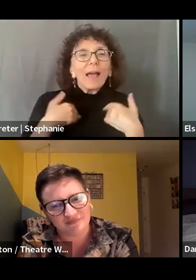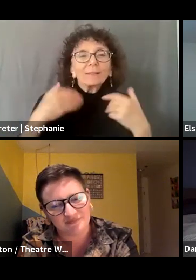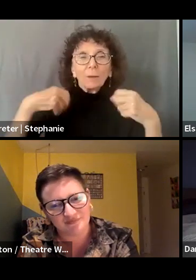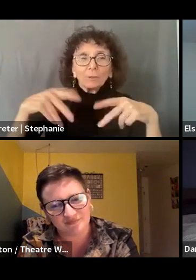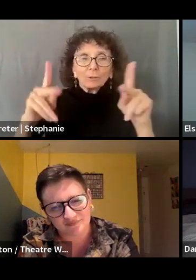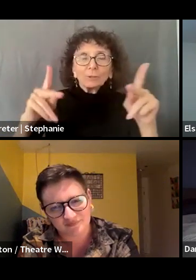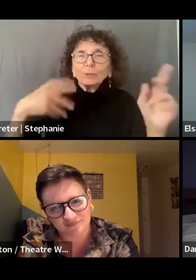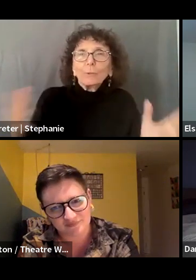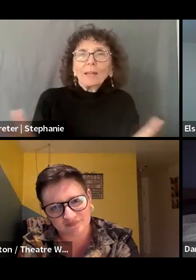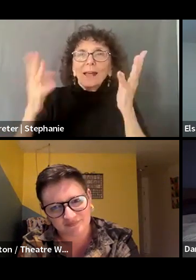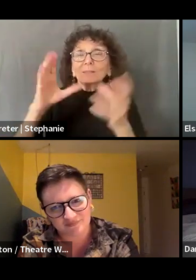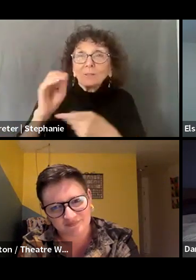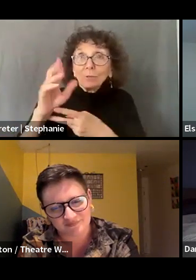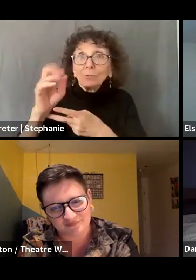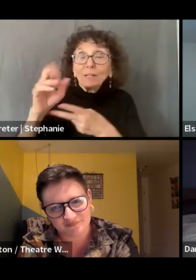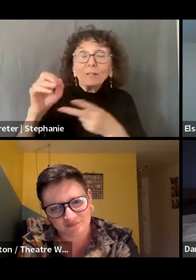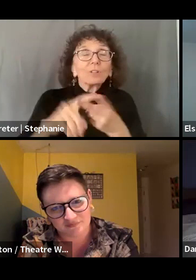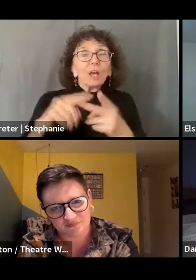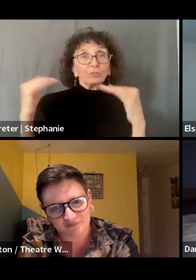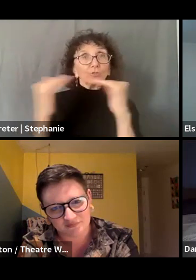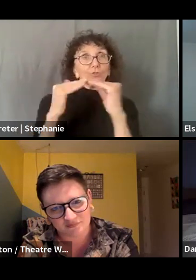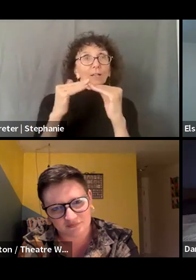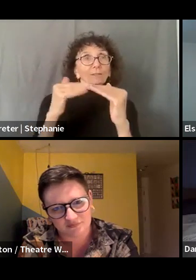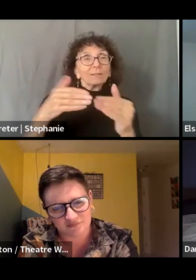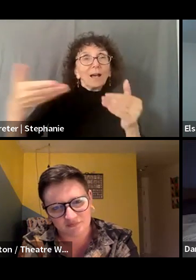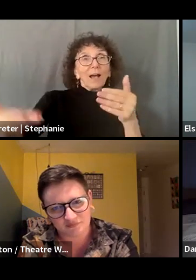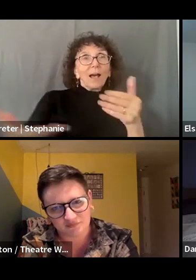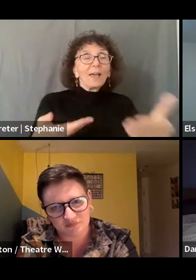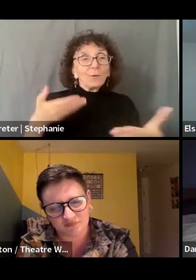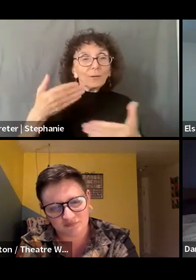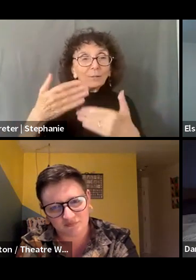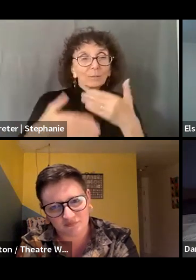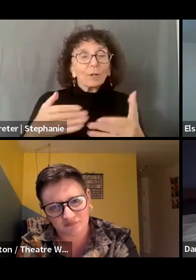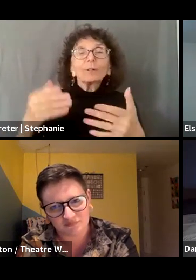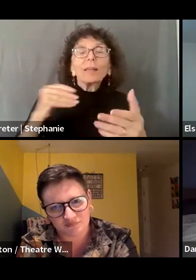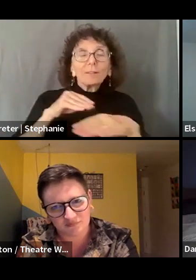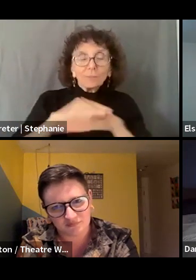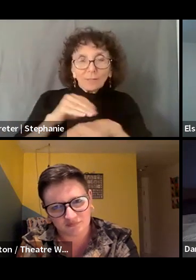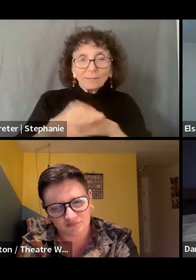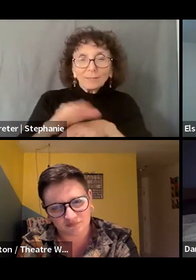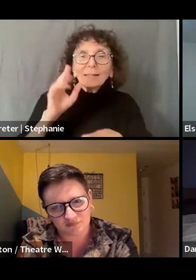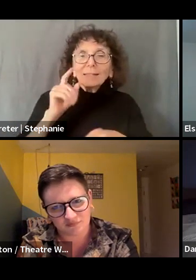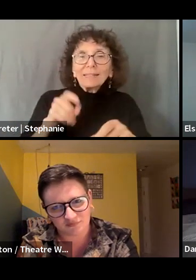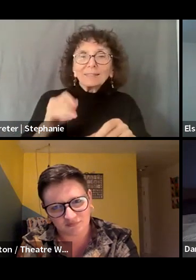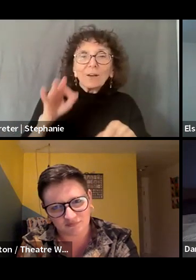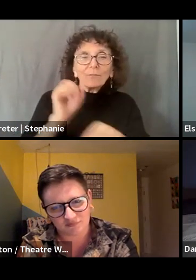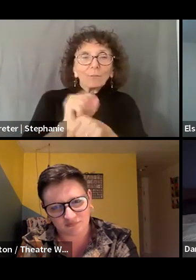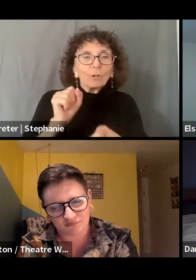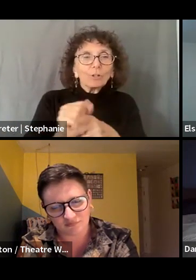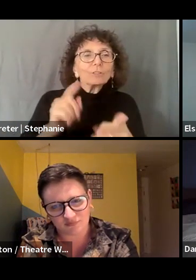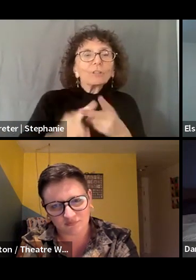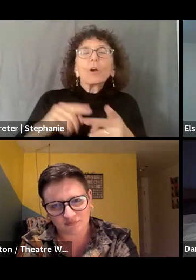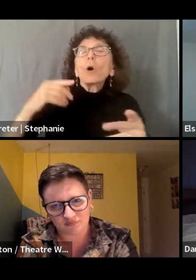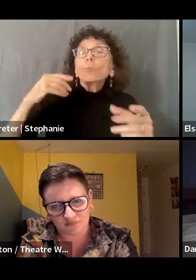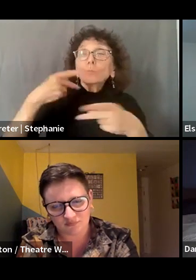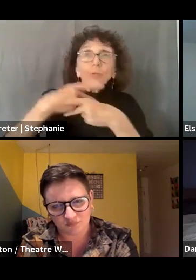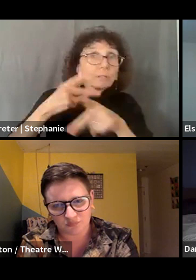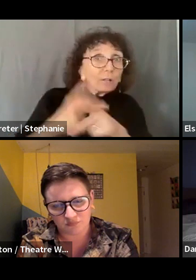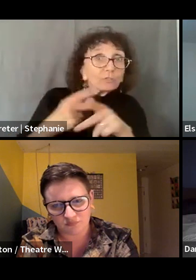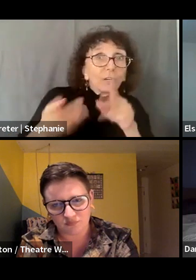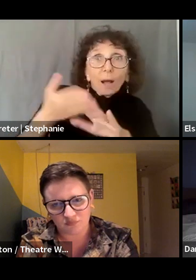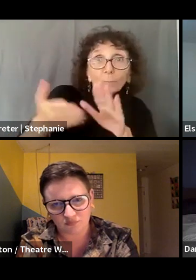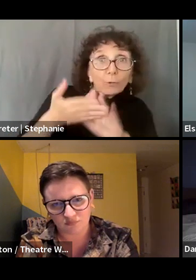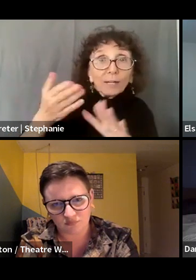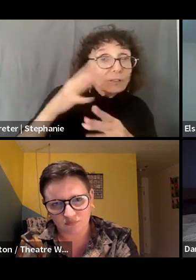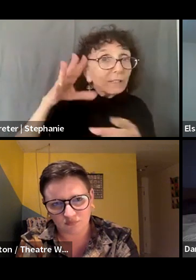We have just hiring practices that address the varying needs of workers. Work is paid equitably. Production operations, including budgets and schedules,